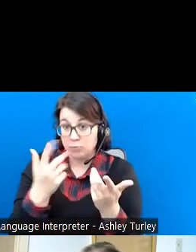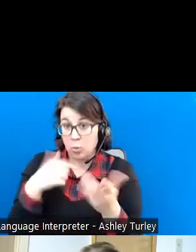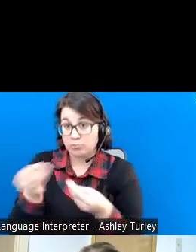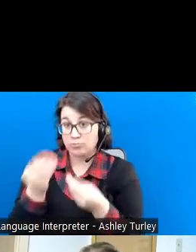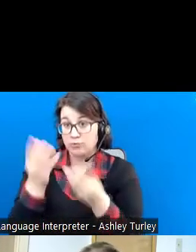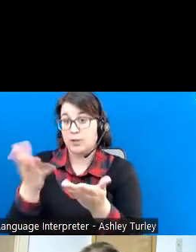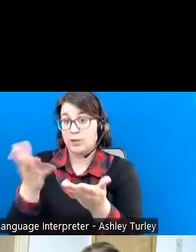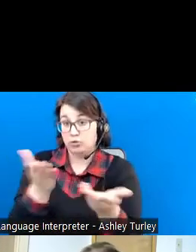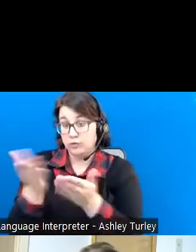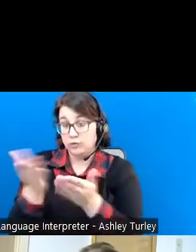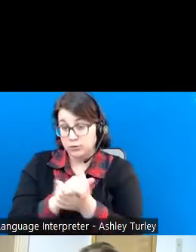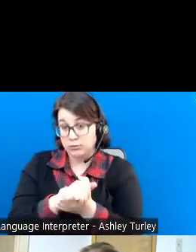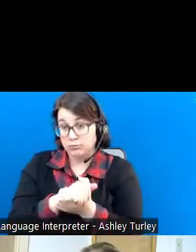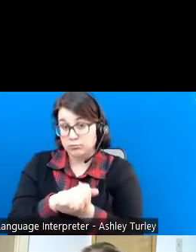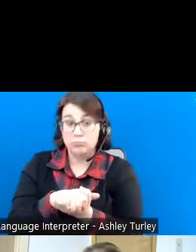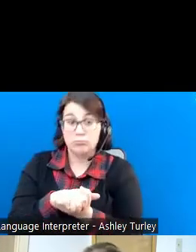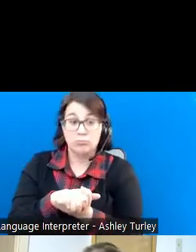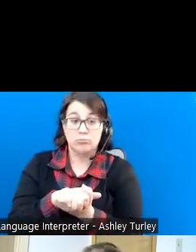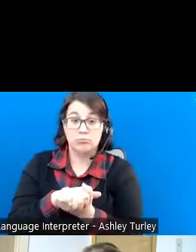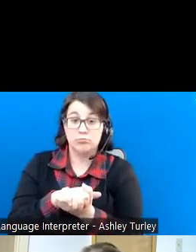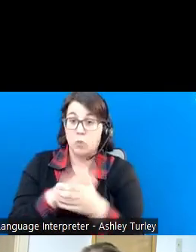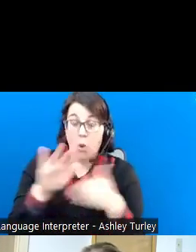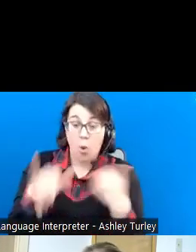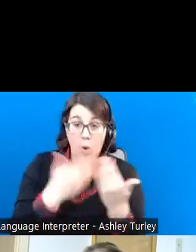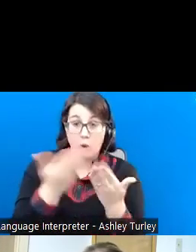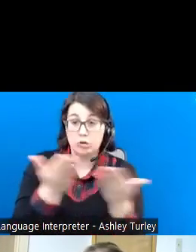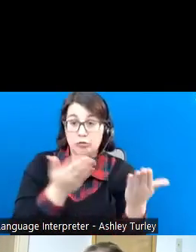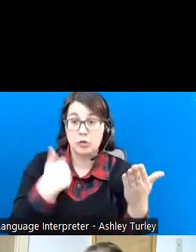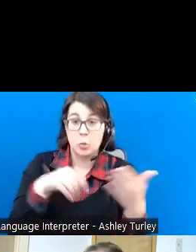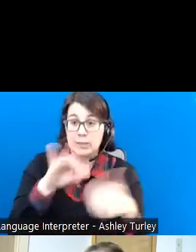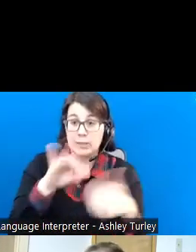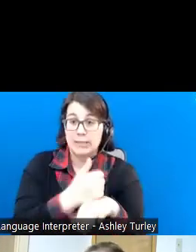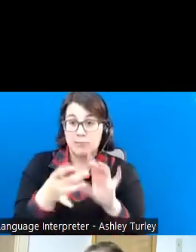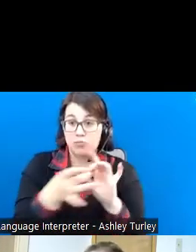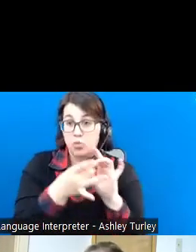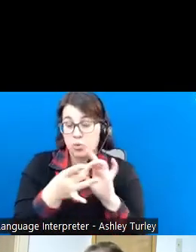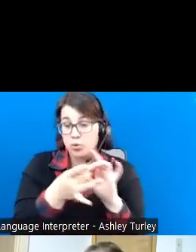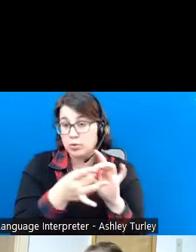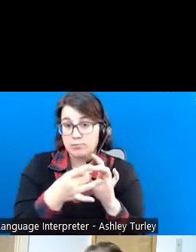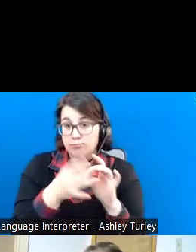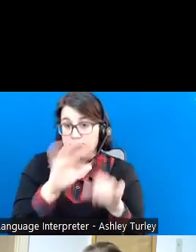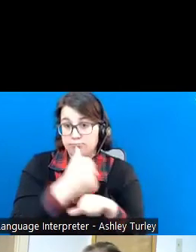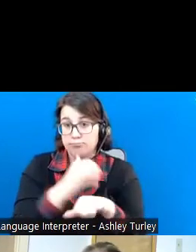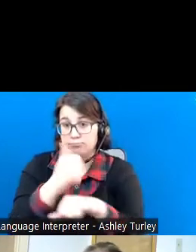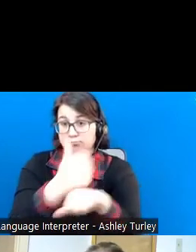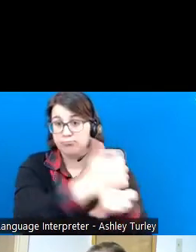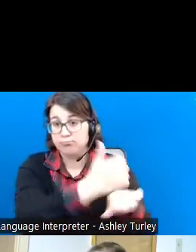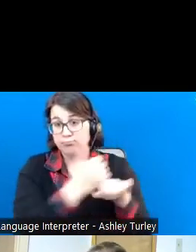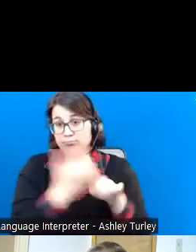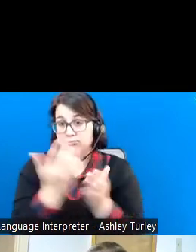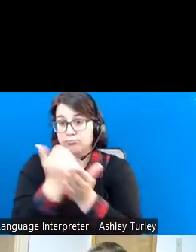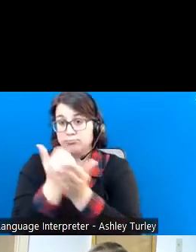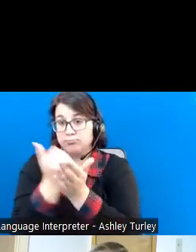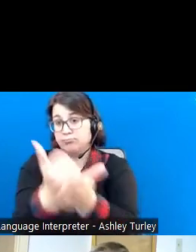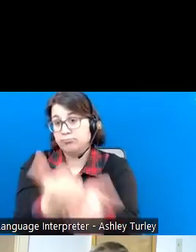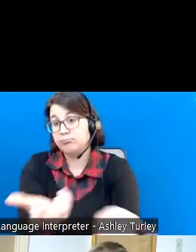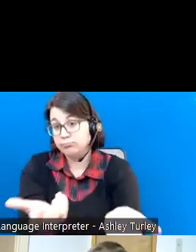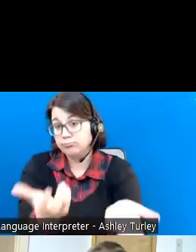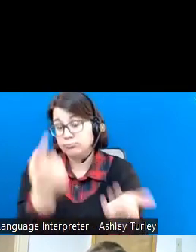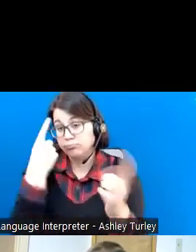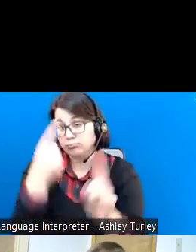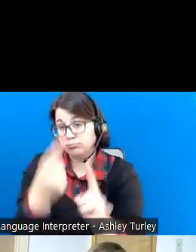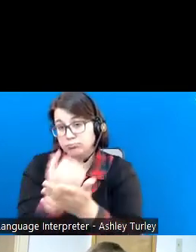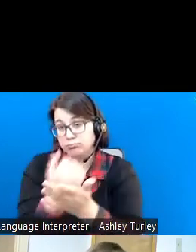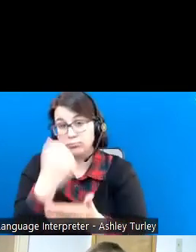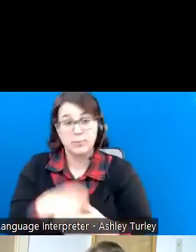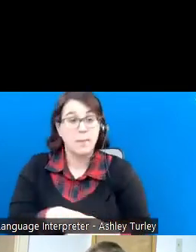you and coordinating all the services that an individual might need to achieve their outcome. Once that